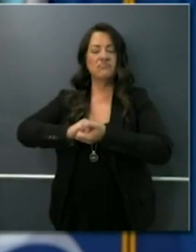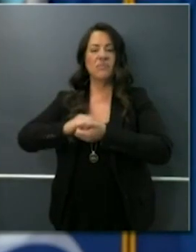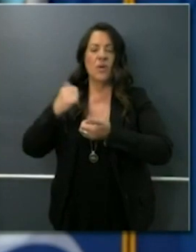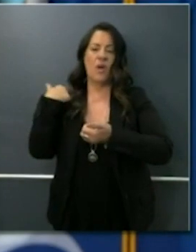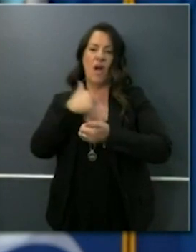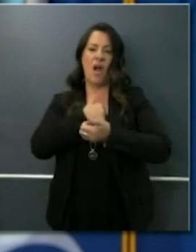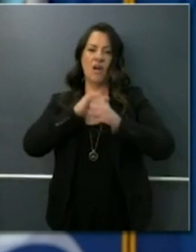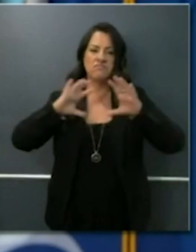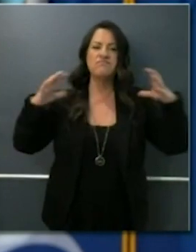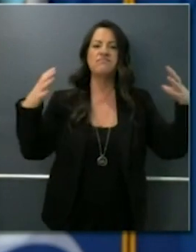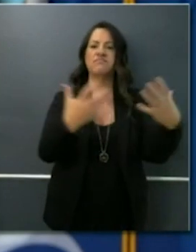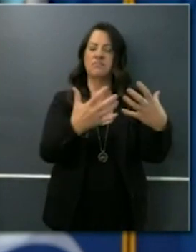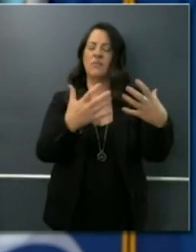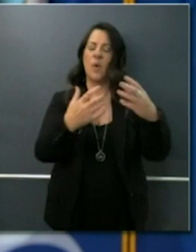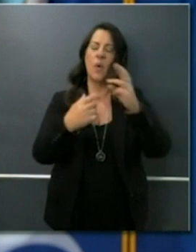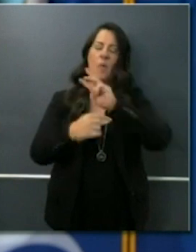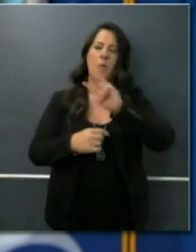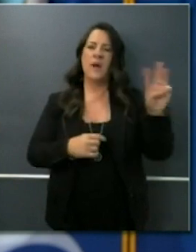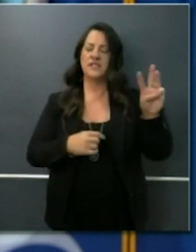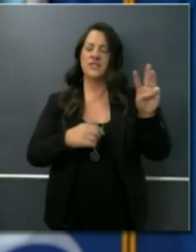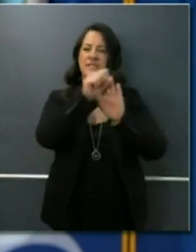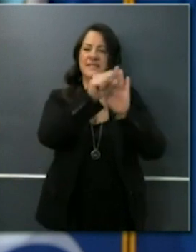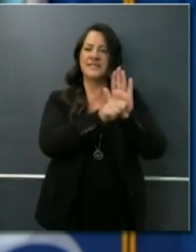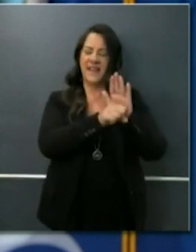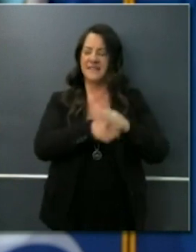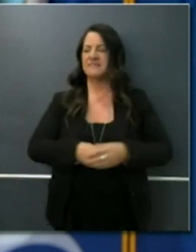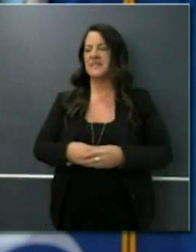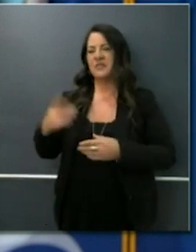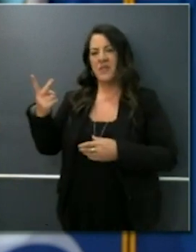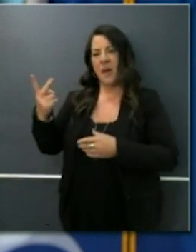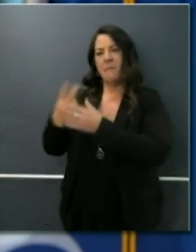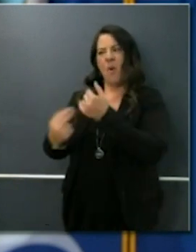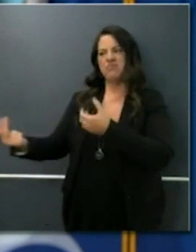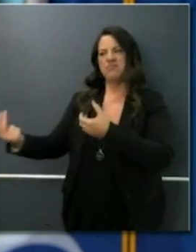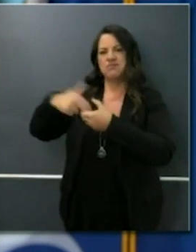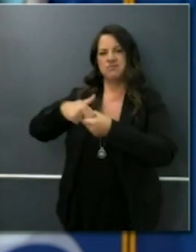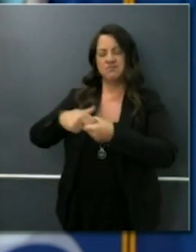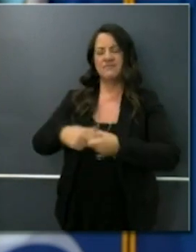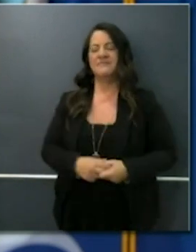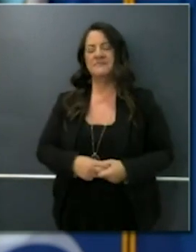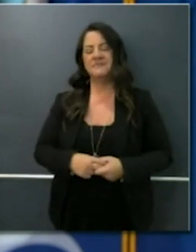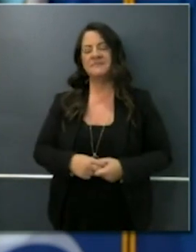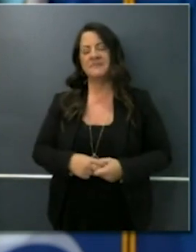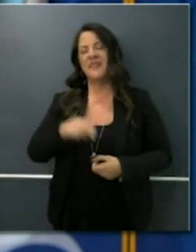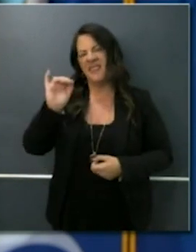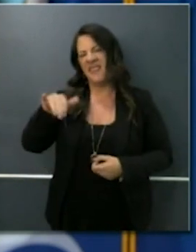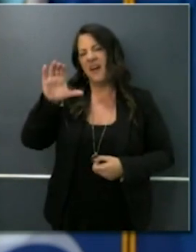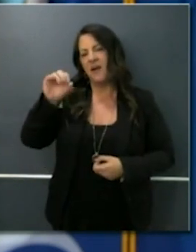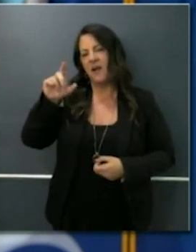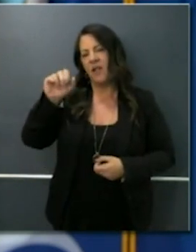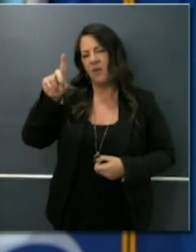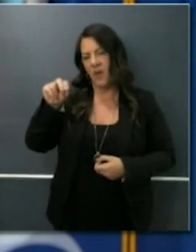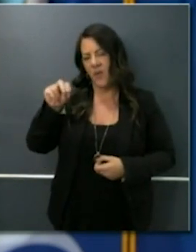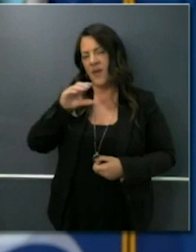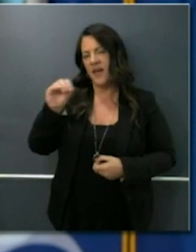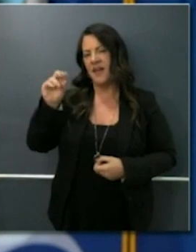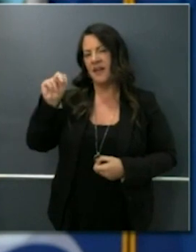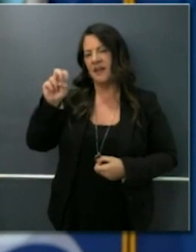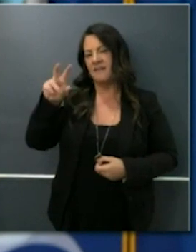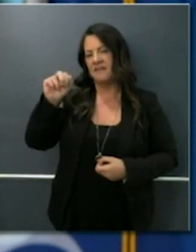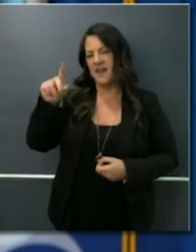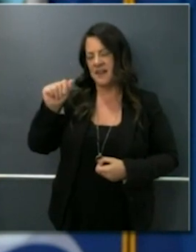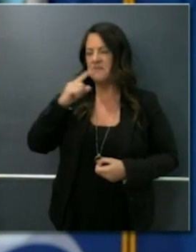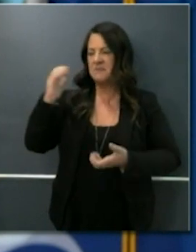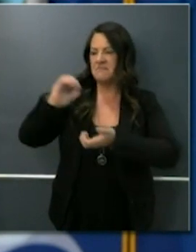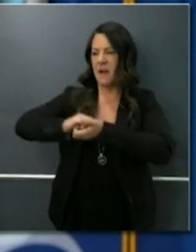addition to Colorado and to Nevada. Of course, the partners partnership that